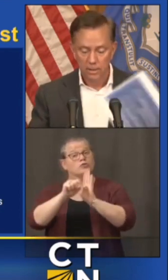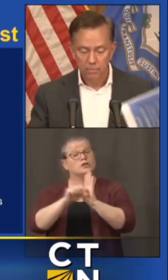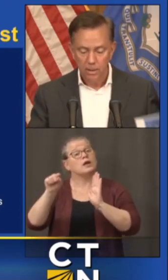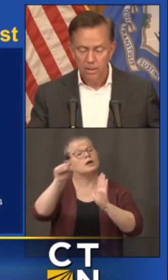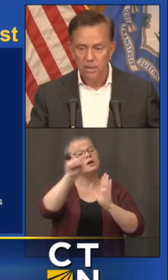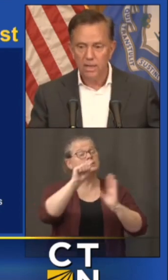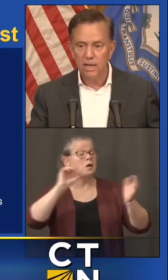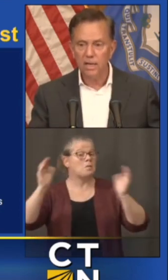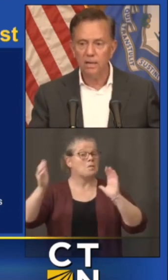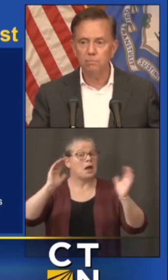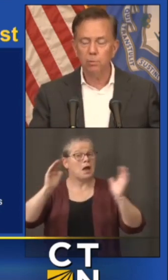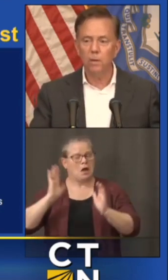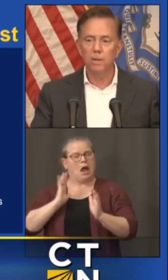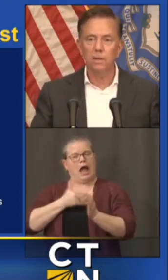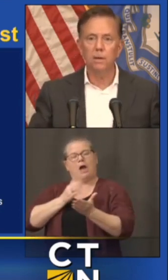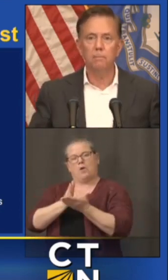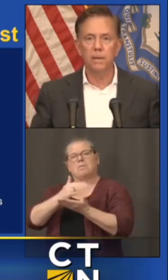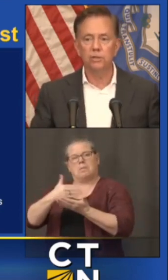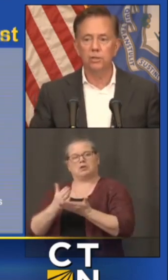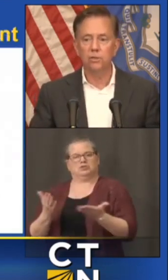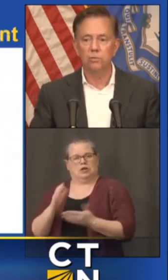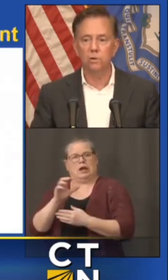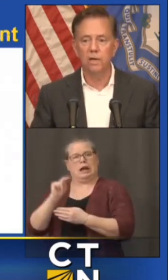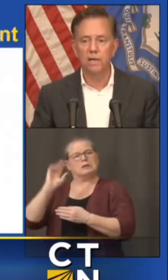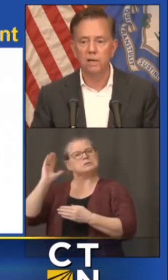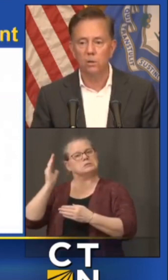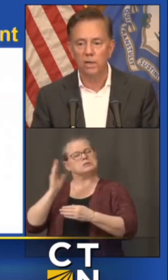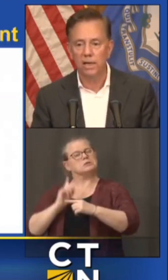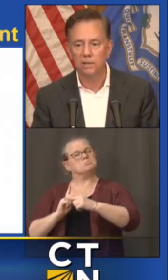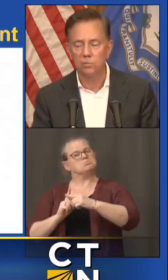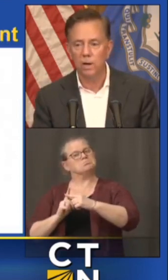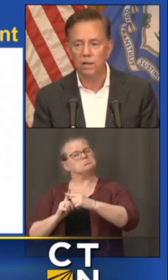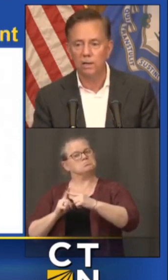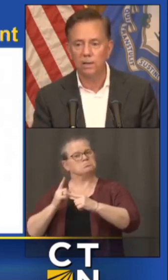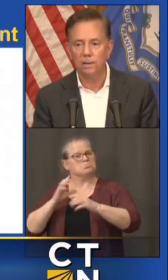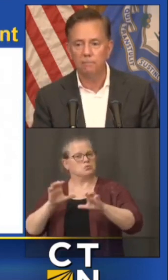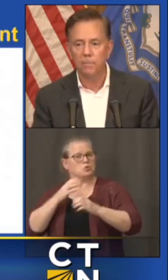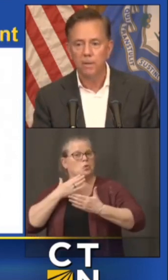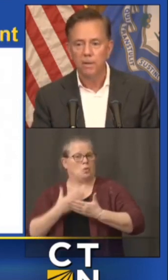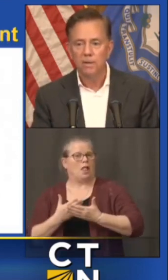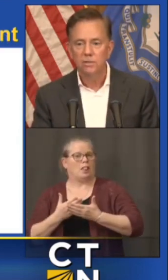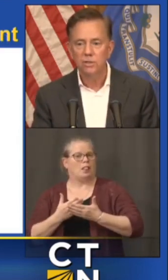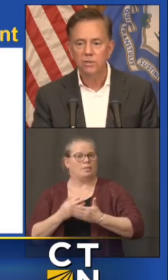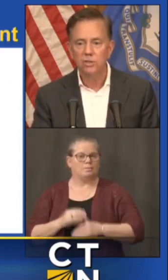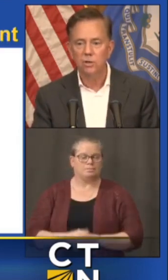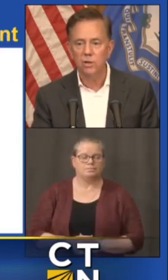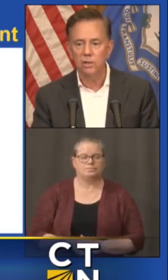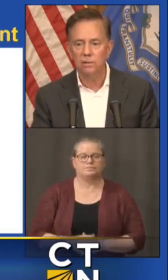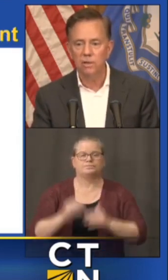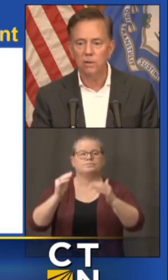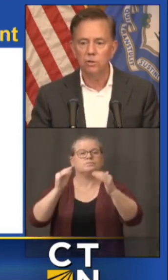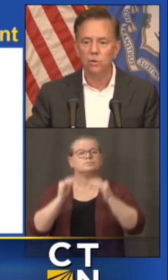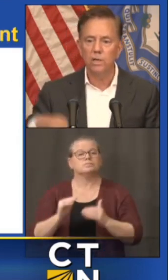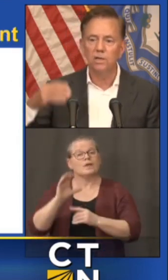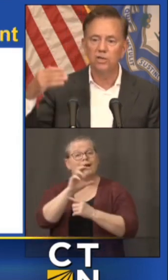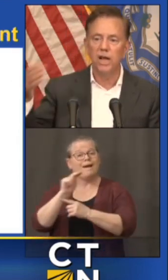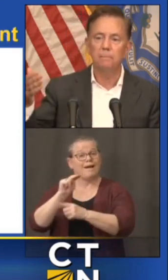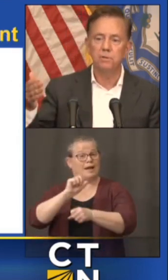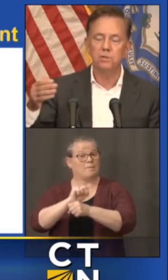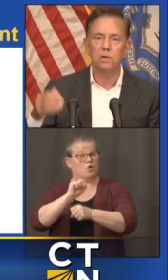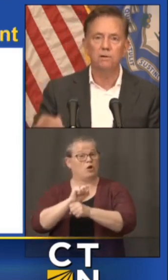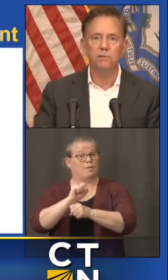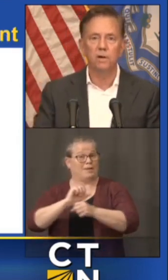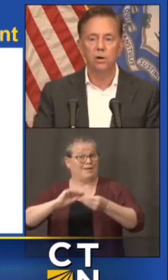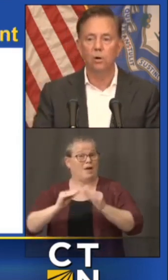the connecticut employment picture is worth taking a look at as well um just to show you that you know during the